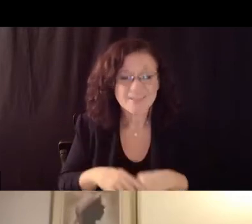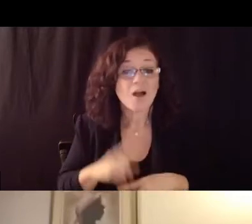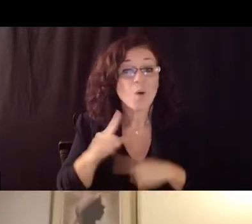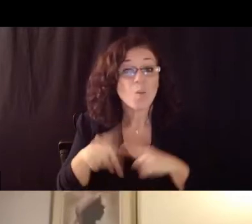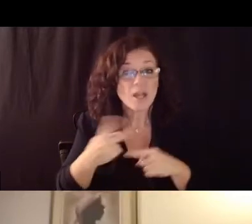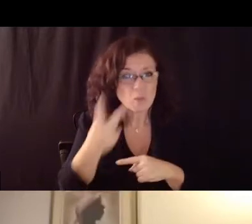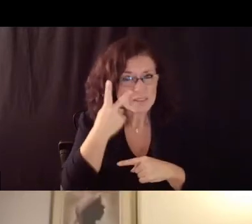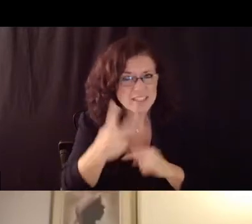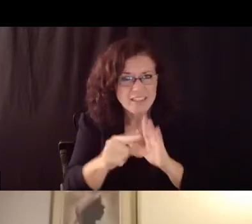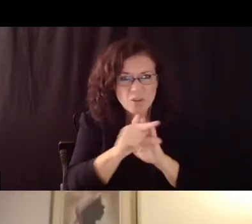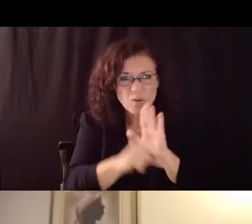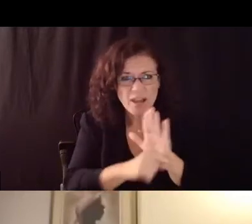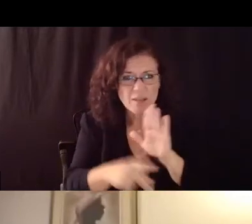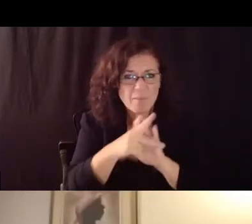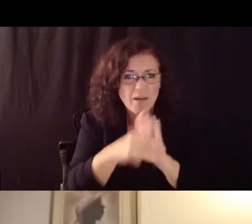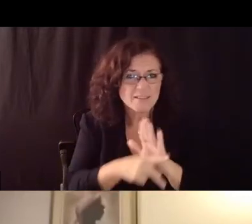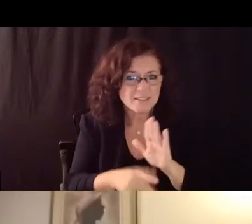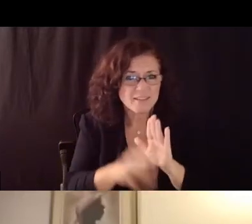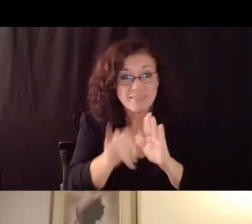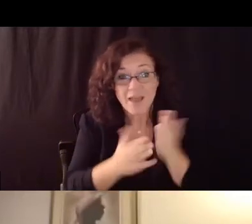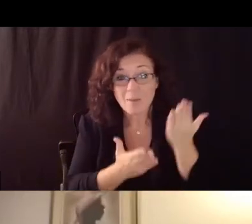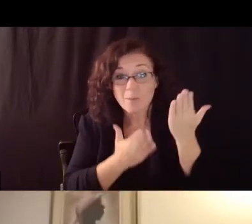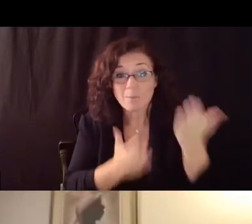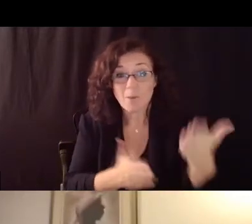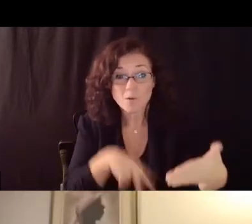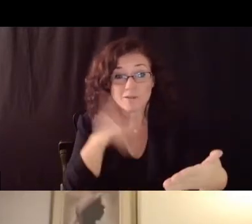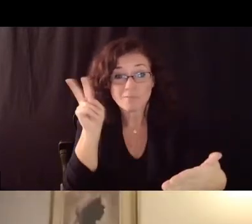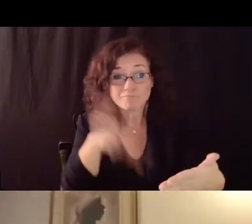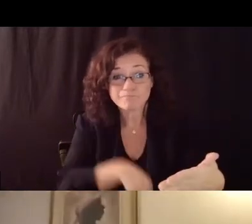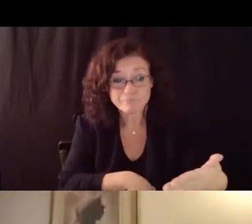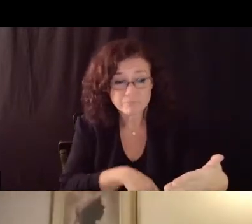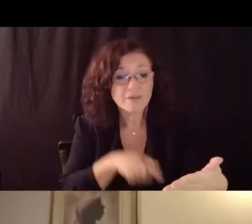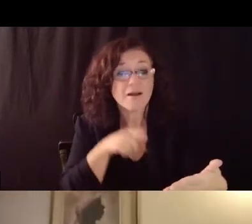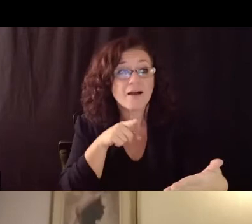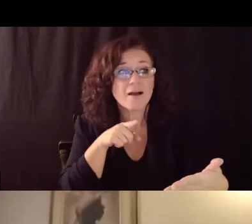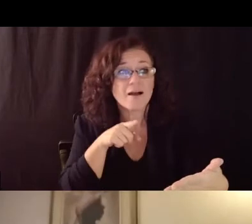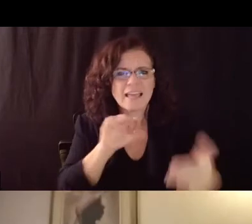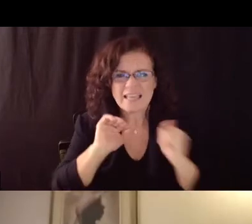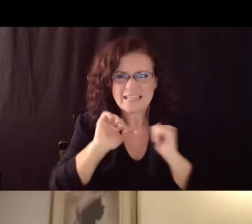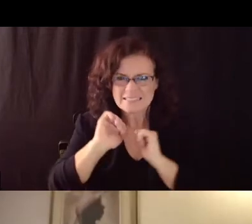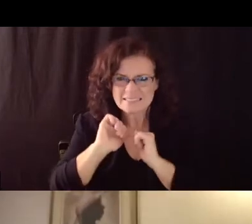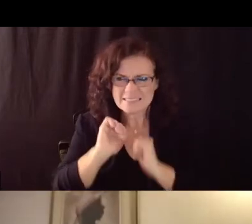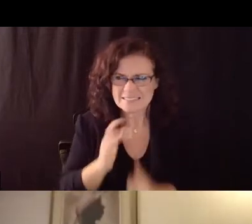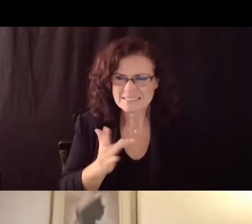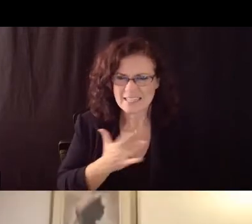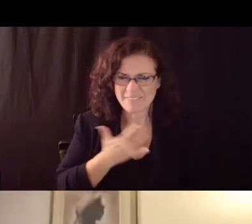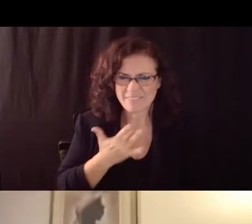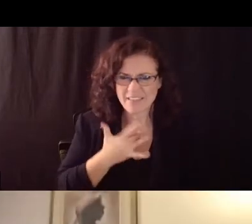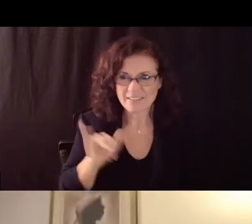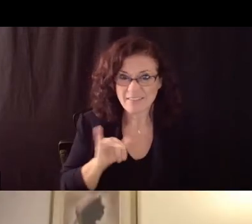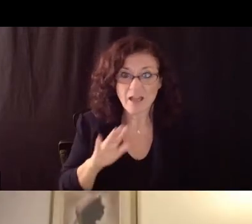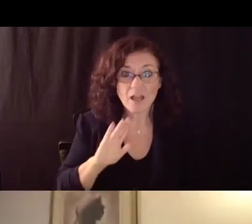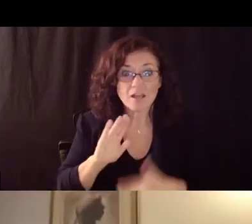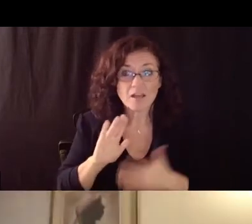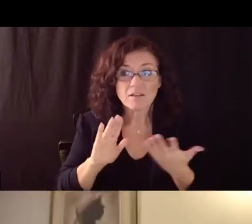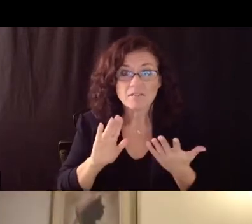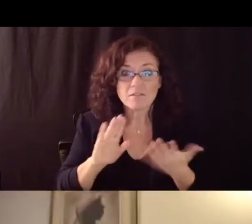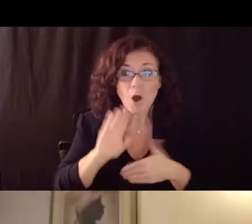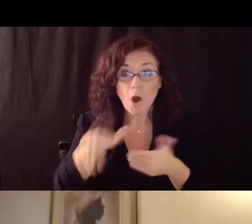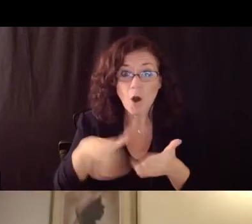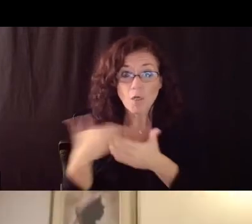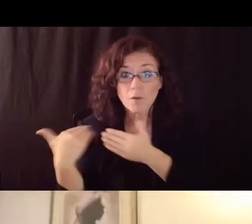not the case um that the interventions are all on the teachers right that if if they have to now give